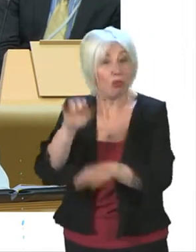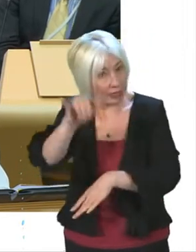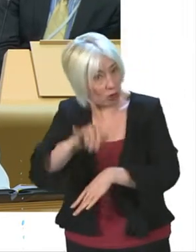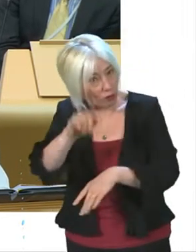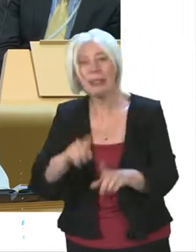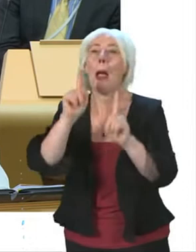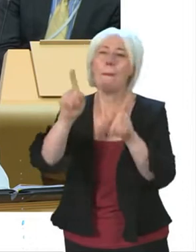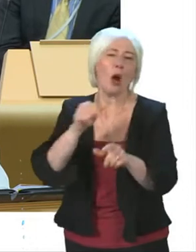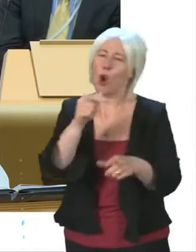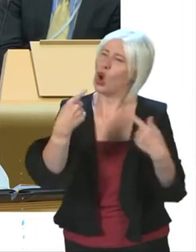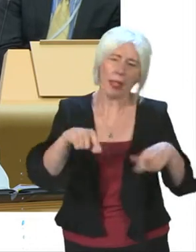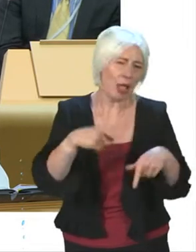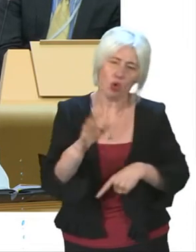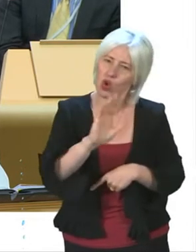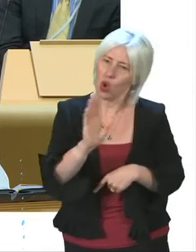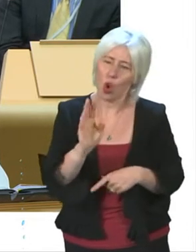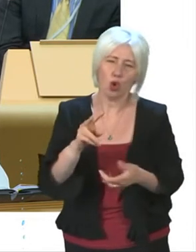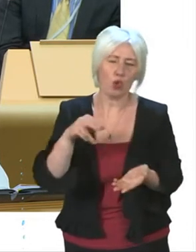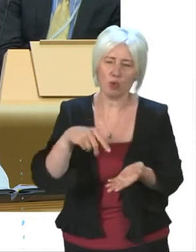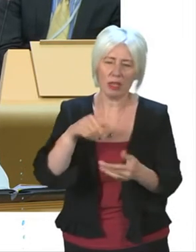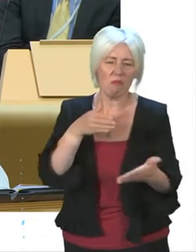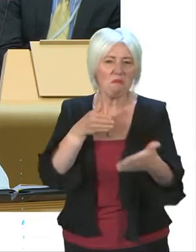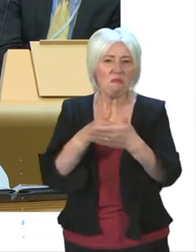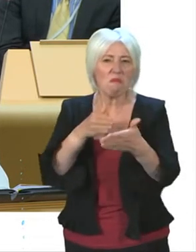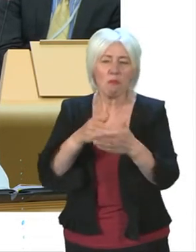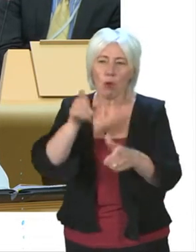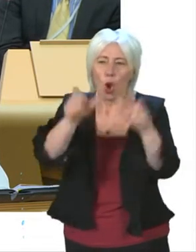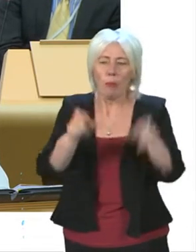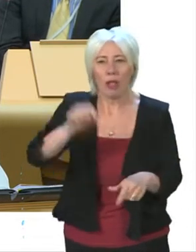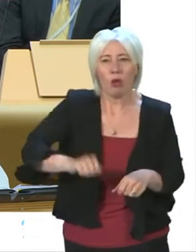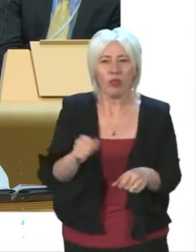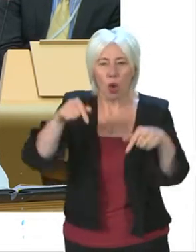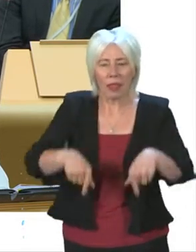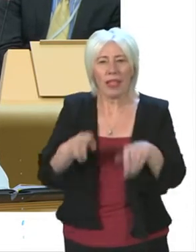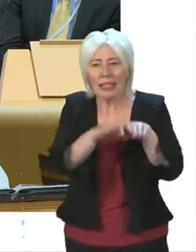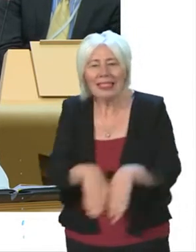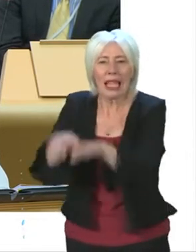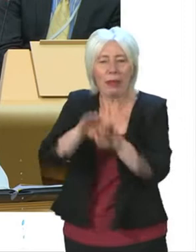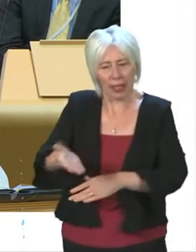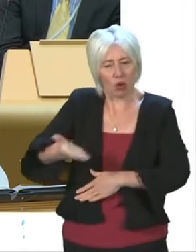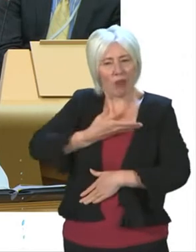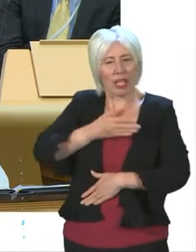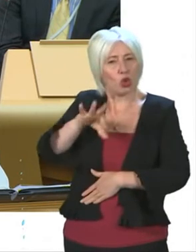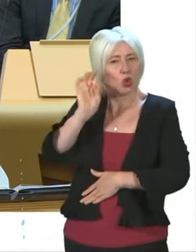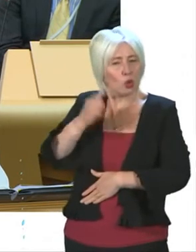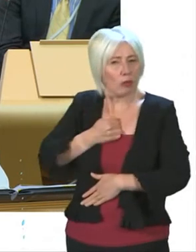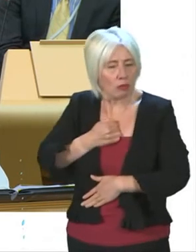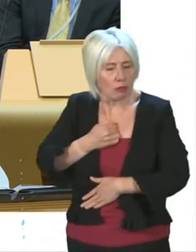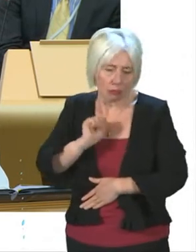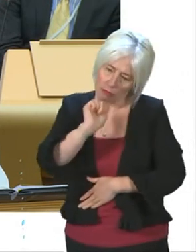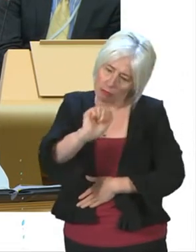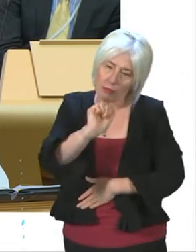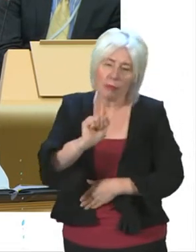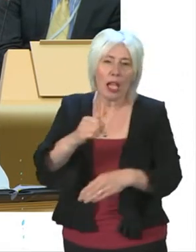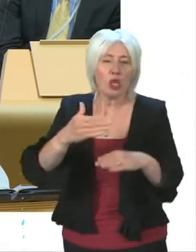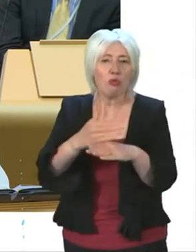he's not entitled to do is stand in the way of the Scottish people having the democratic right to choose. His position has him